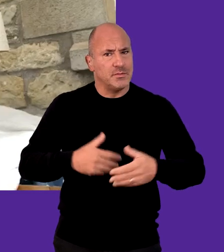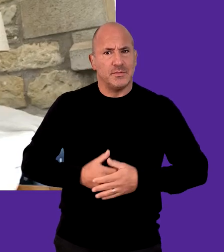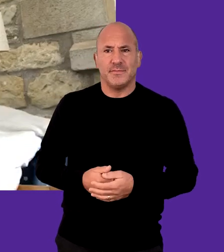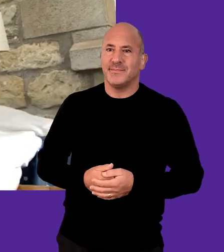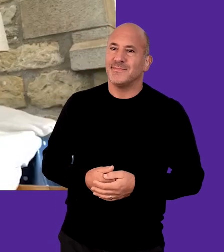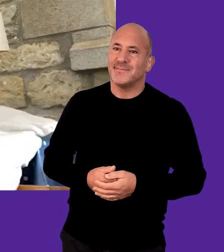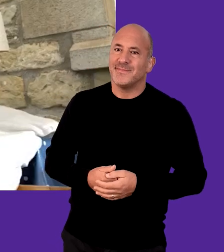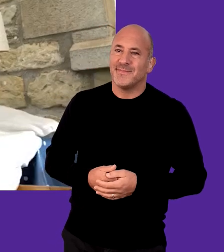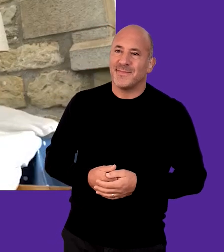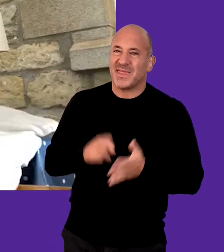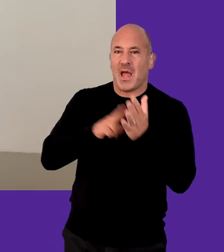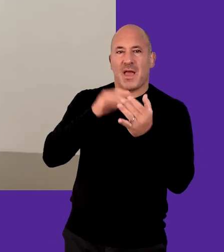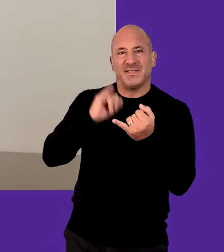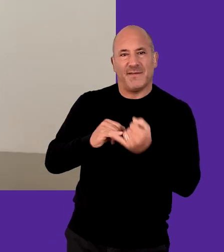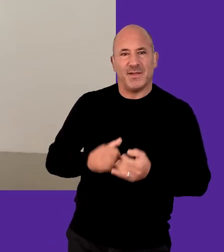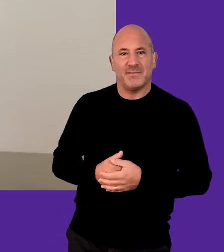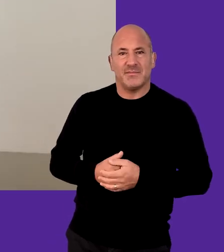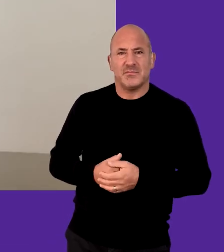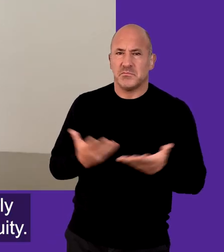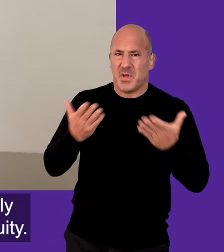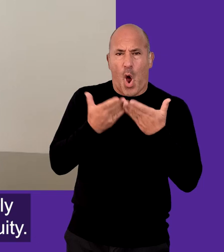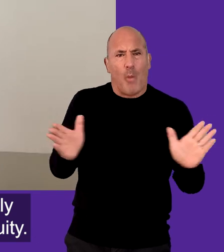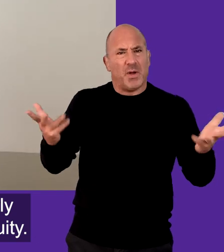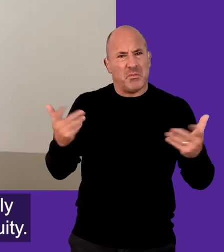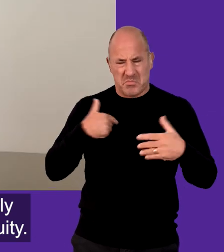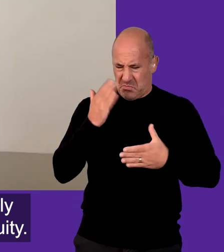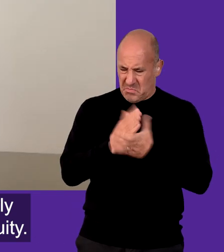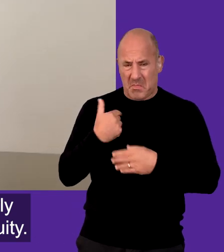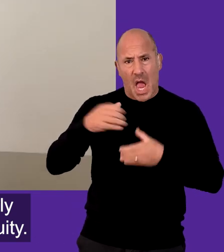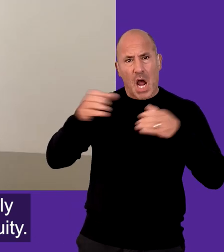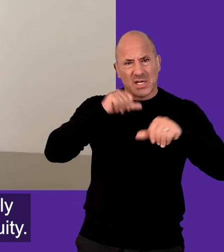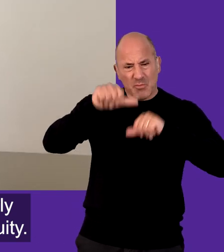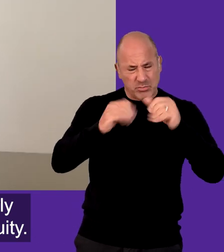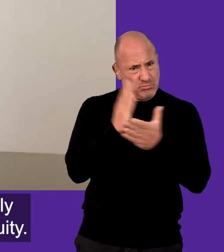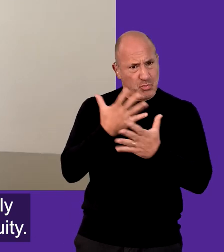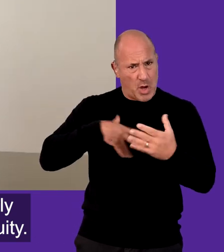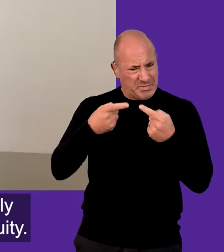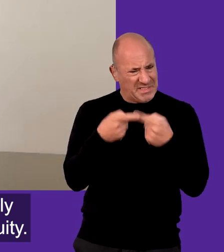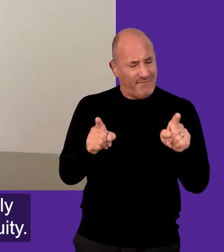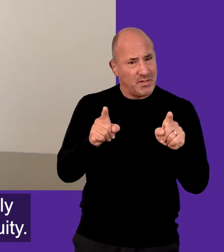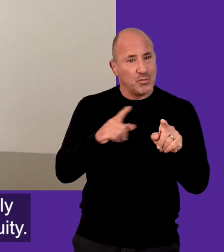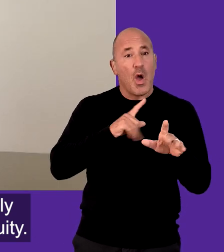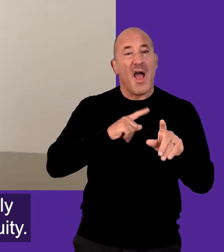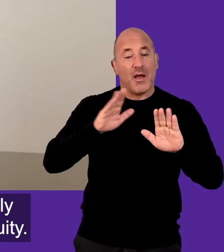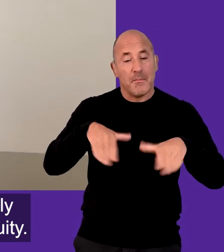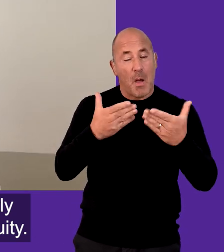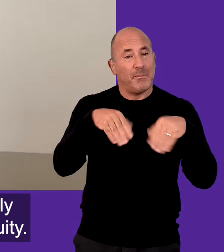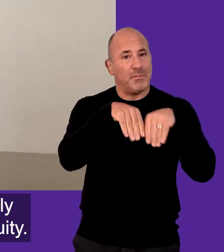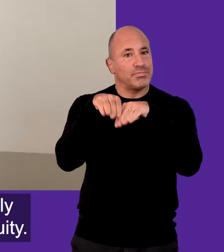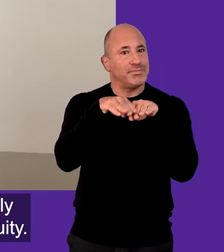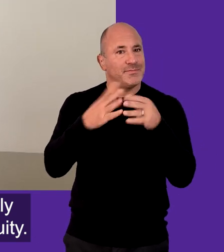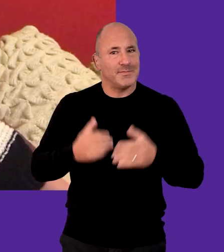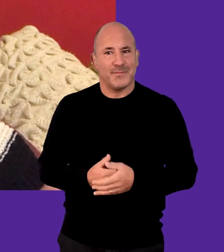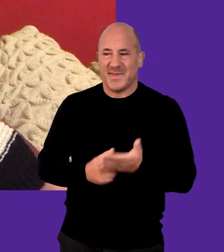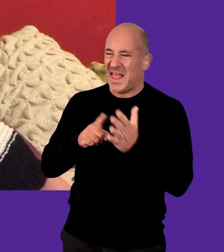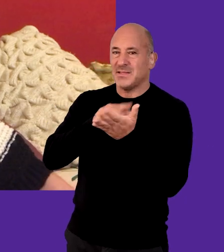neurodivergent talent Nicole Stephen So be open to doing things differently in your casting process to provide